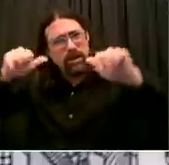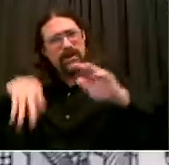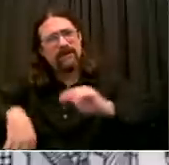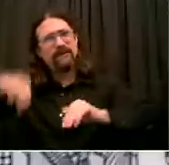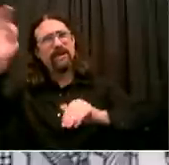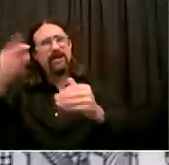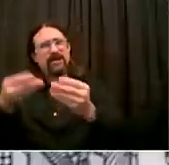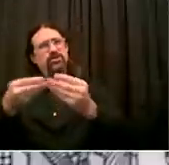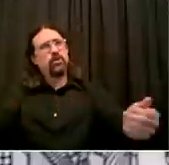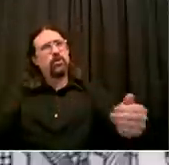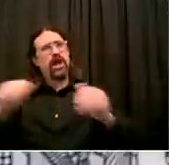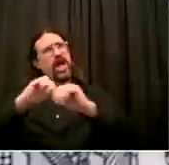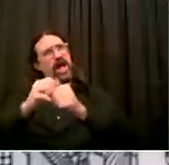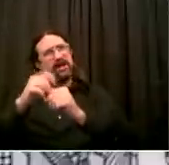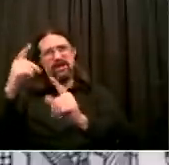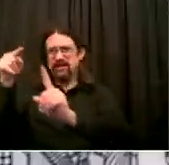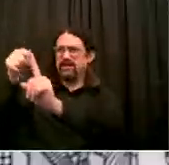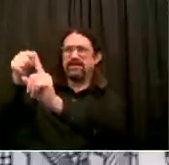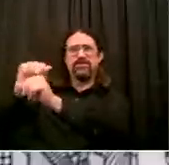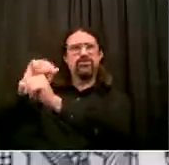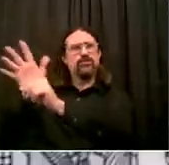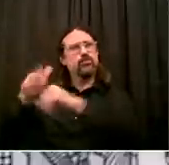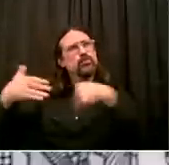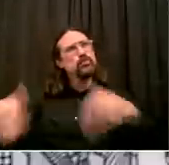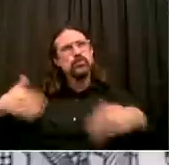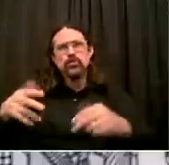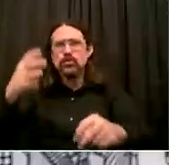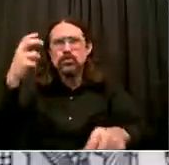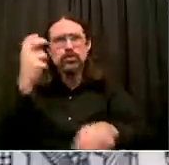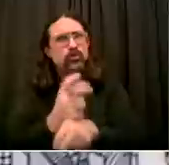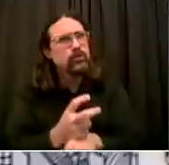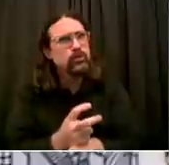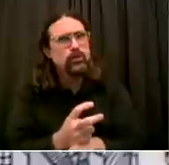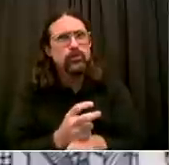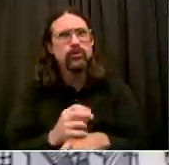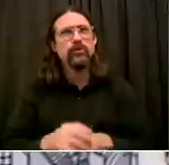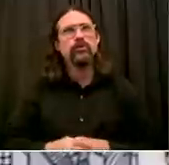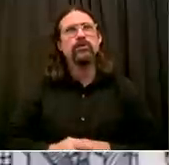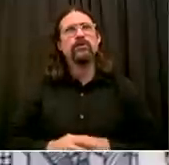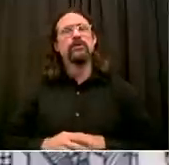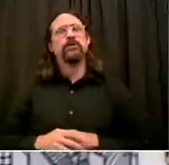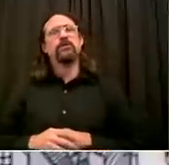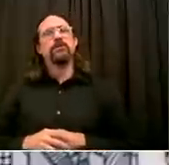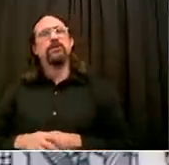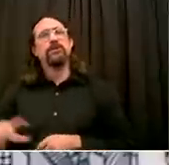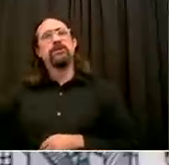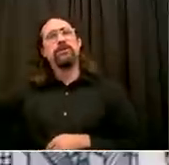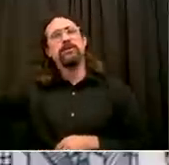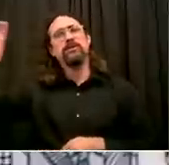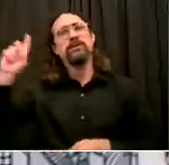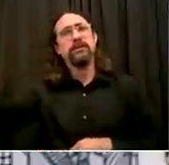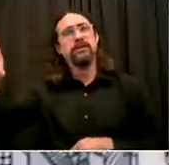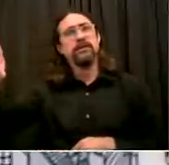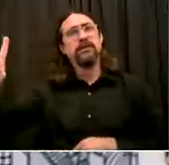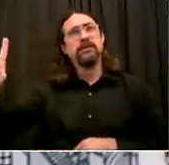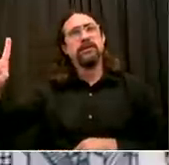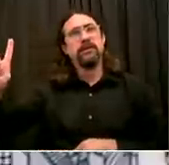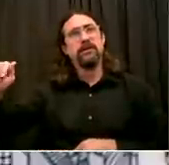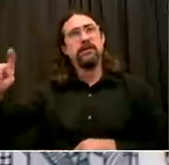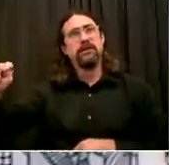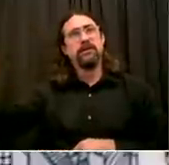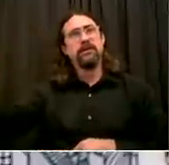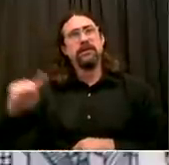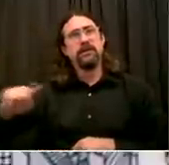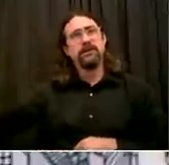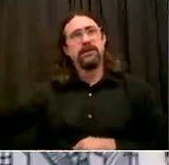constant efforts to work with the community. And we see so many community leaders coming forward, so many community institutions coming forward to address these